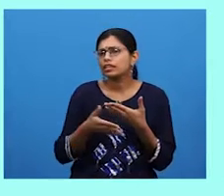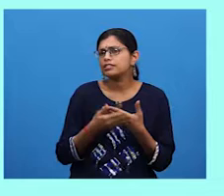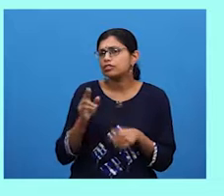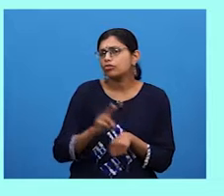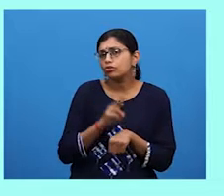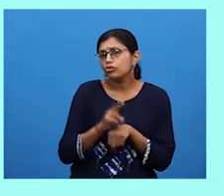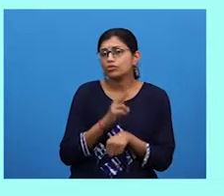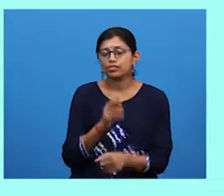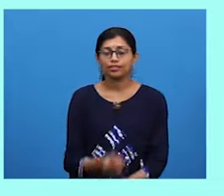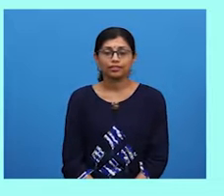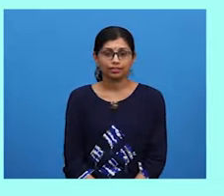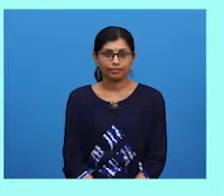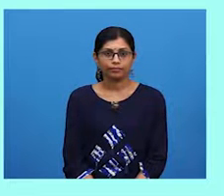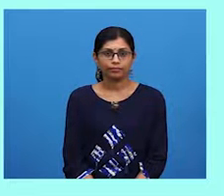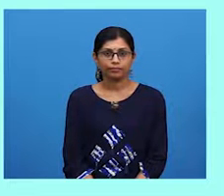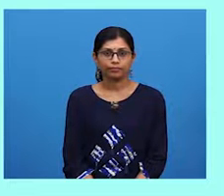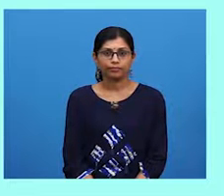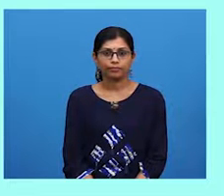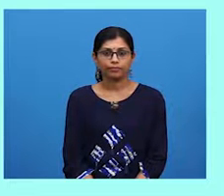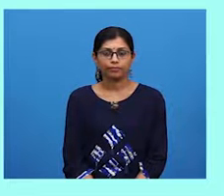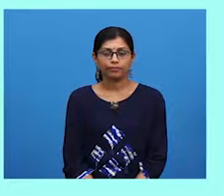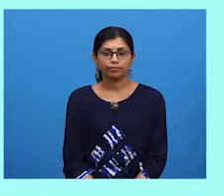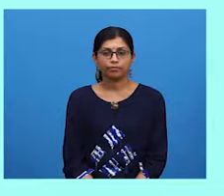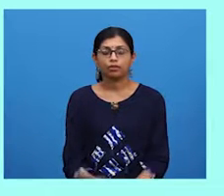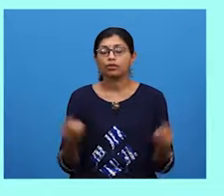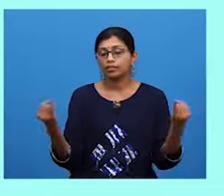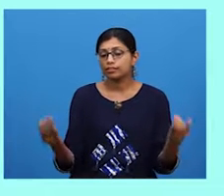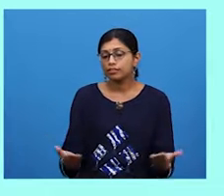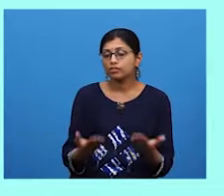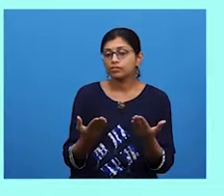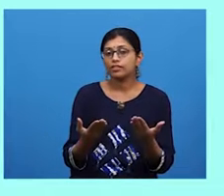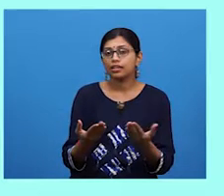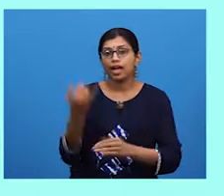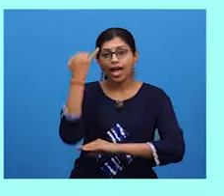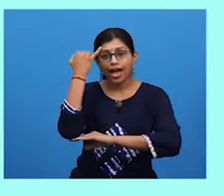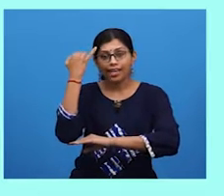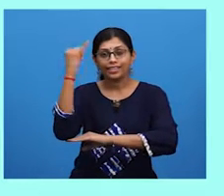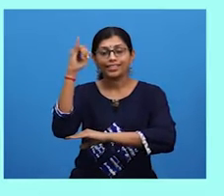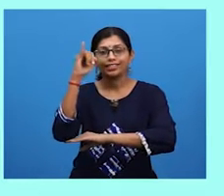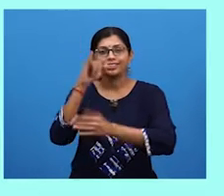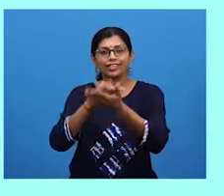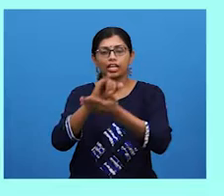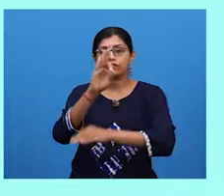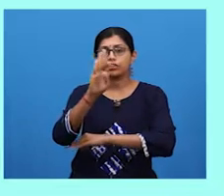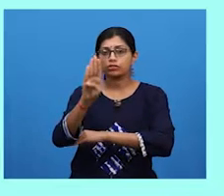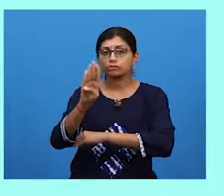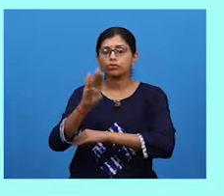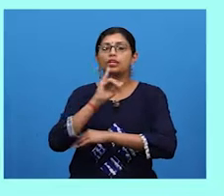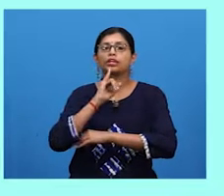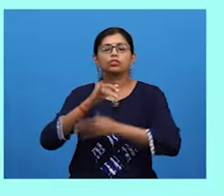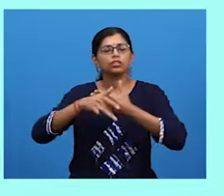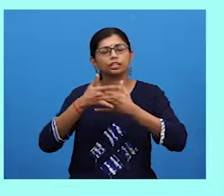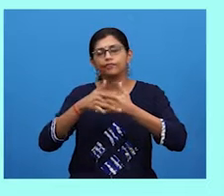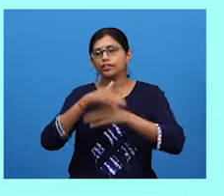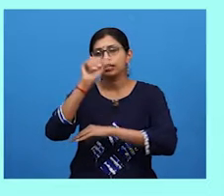use. This sentence introduces the idea that Facebook is a convenient